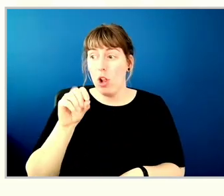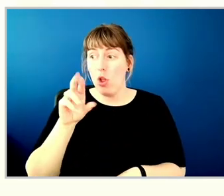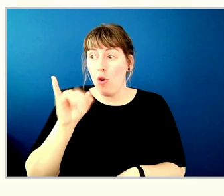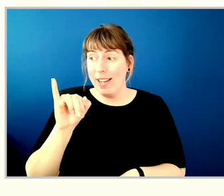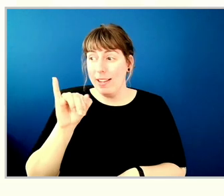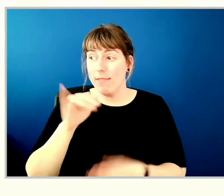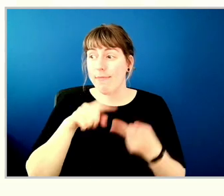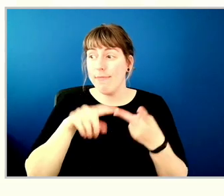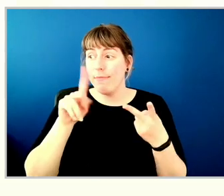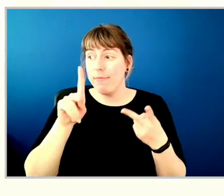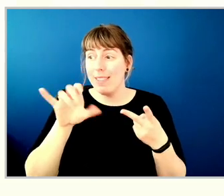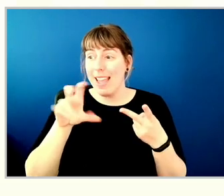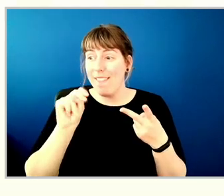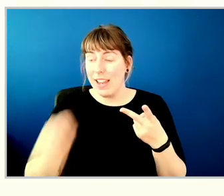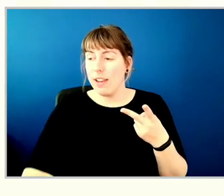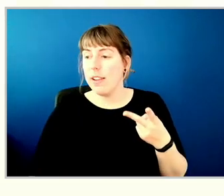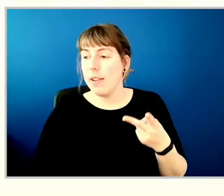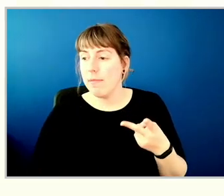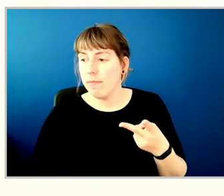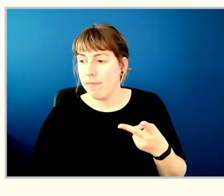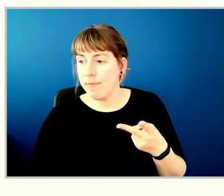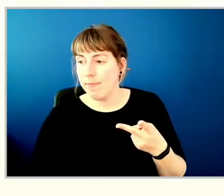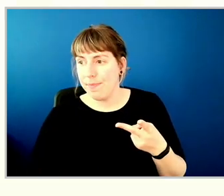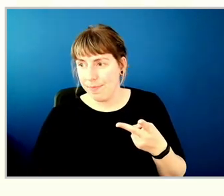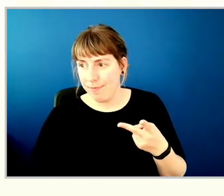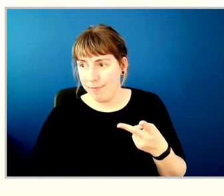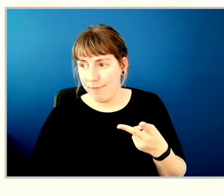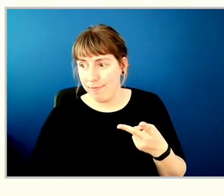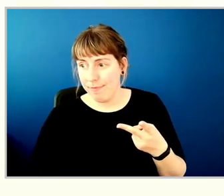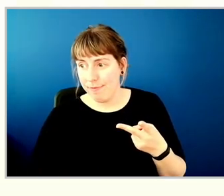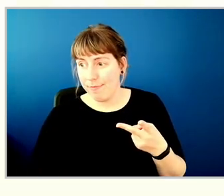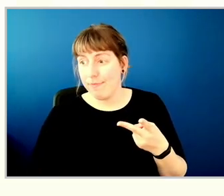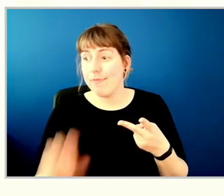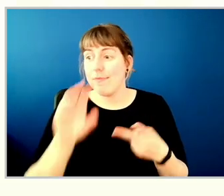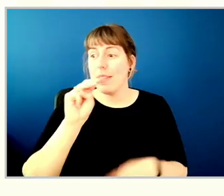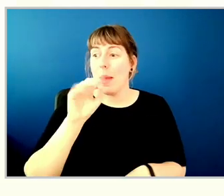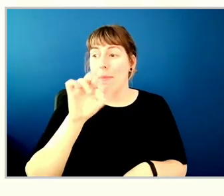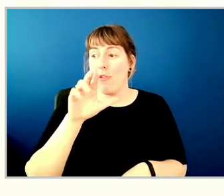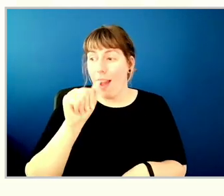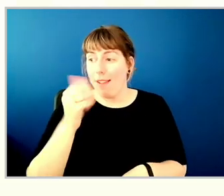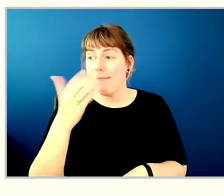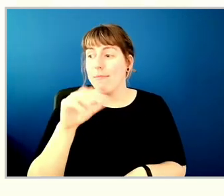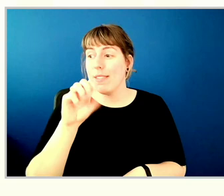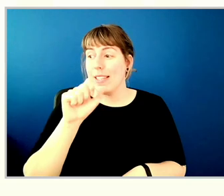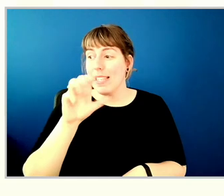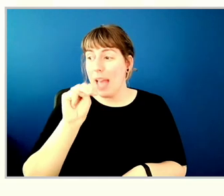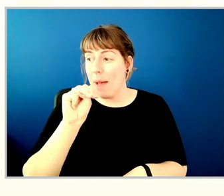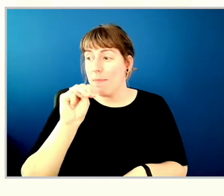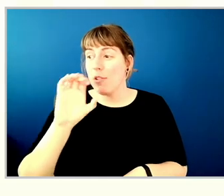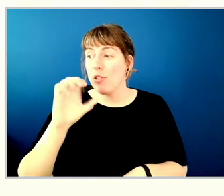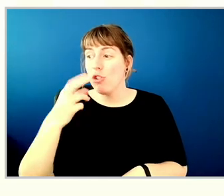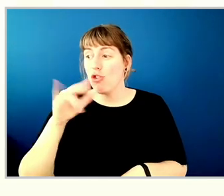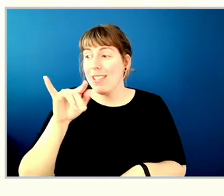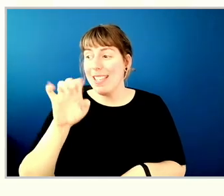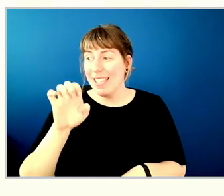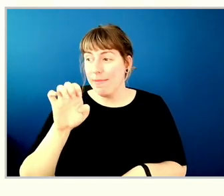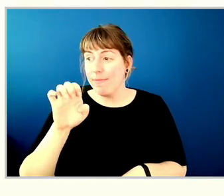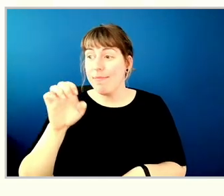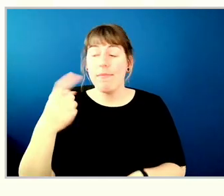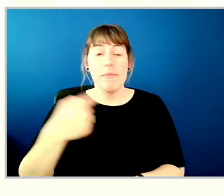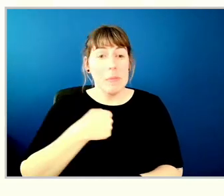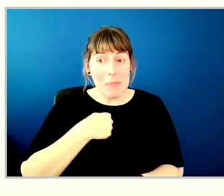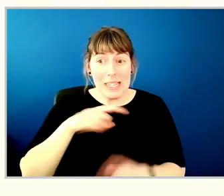Kevin Huang, Mira Oreck, and Sam Otum. And the director members were Christy Stevenson and myself as Chair.